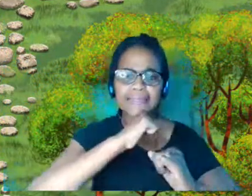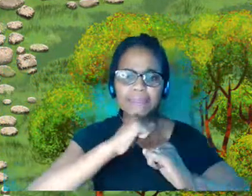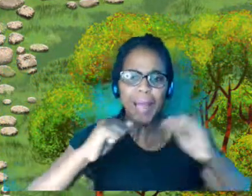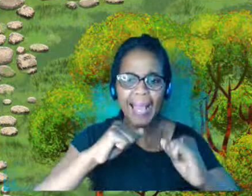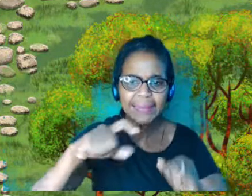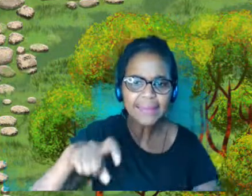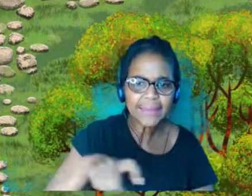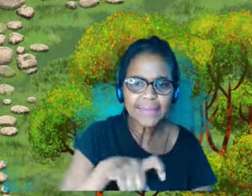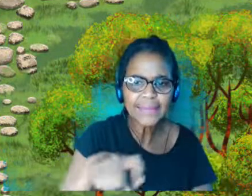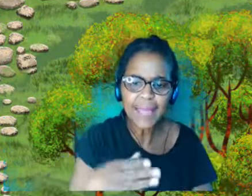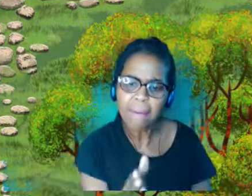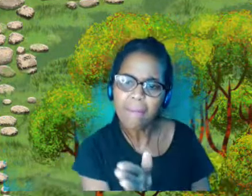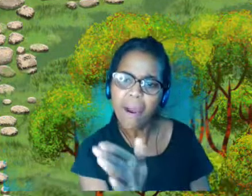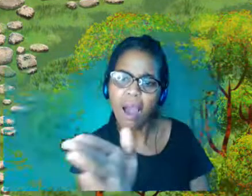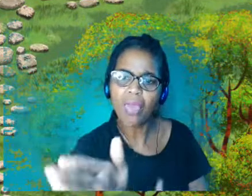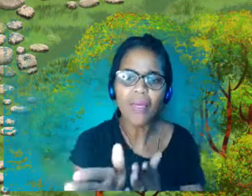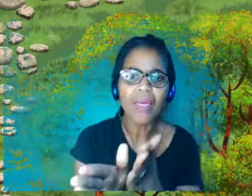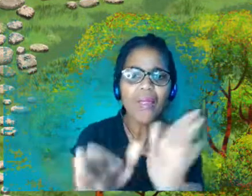or go and explore.